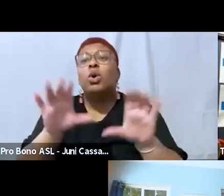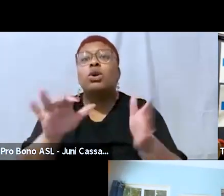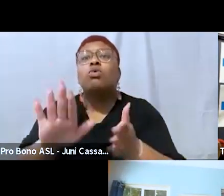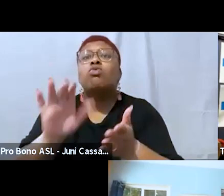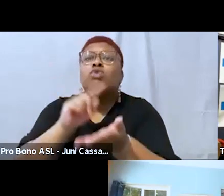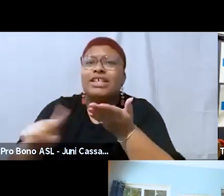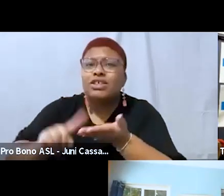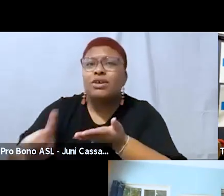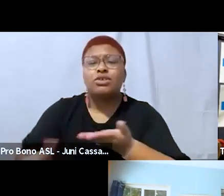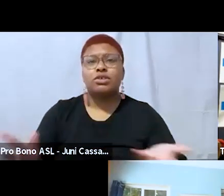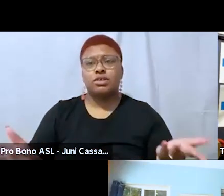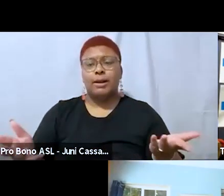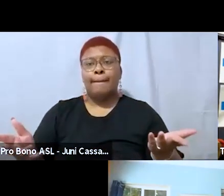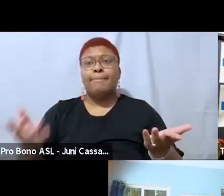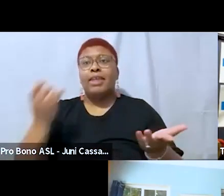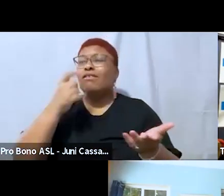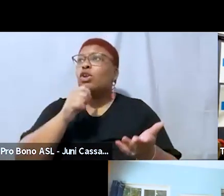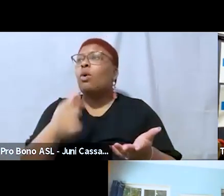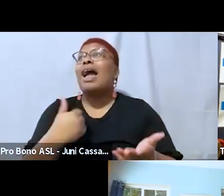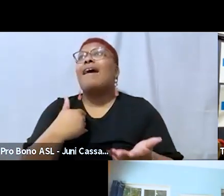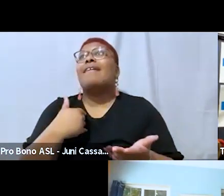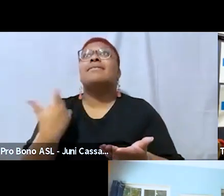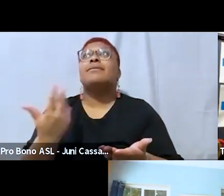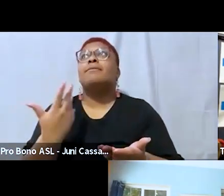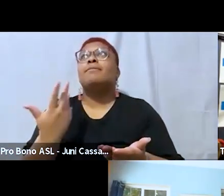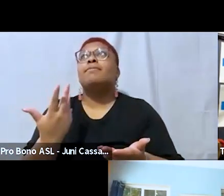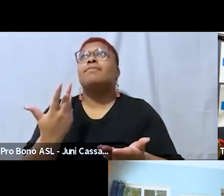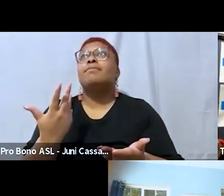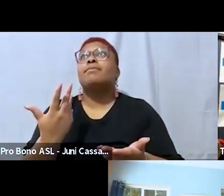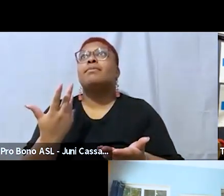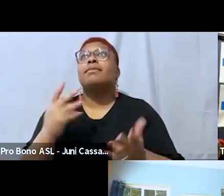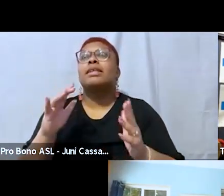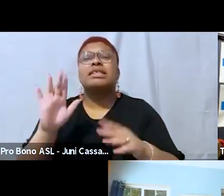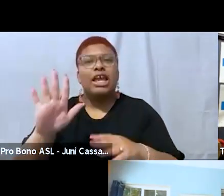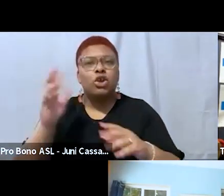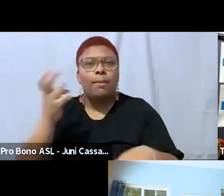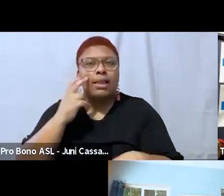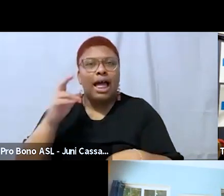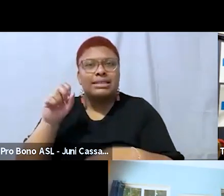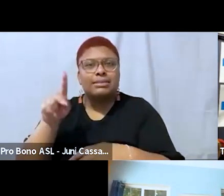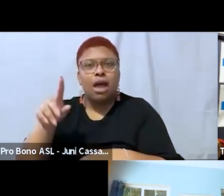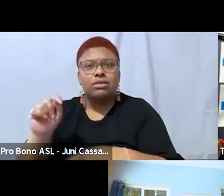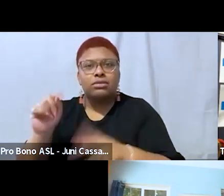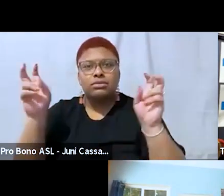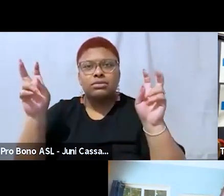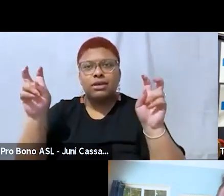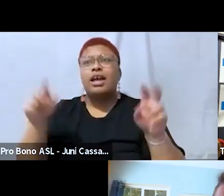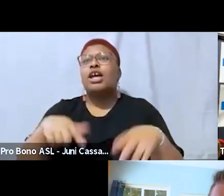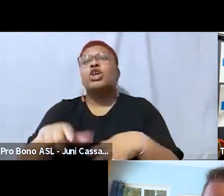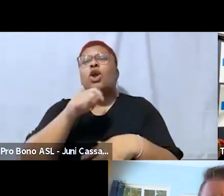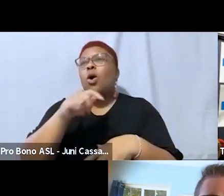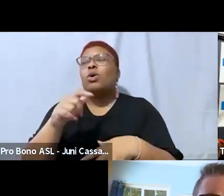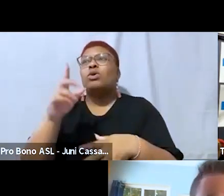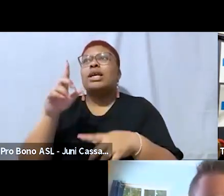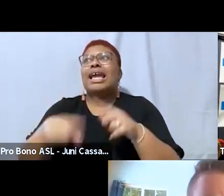you don't have the the you have a blind spot right you don't have the vision to know what it is that you need to do